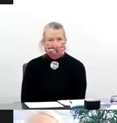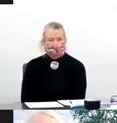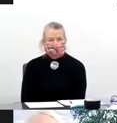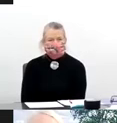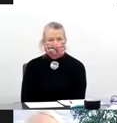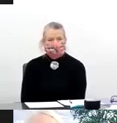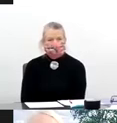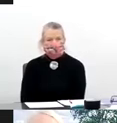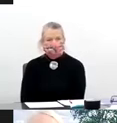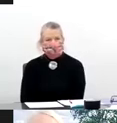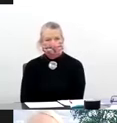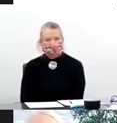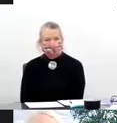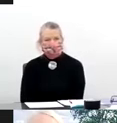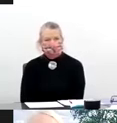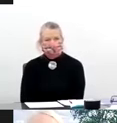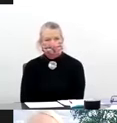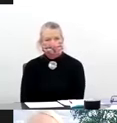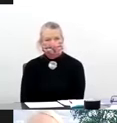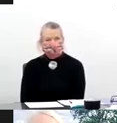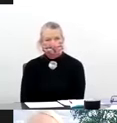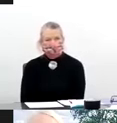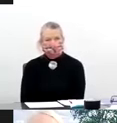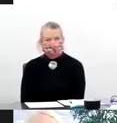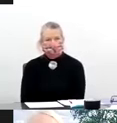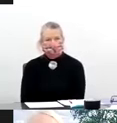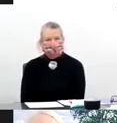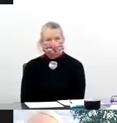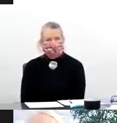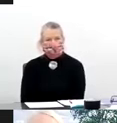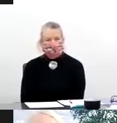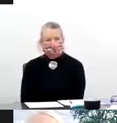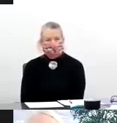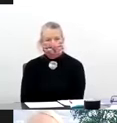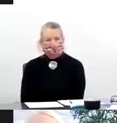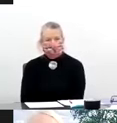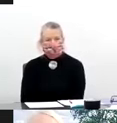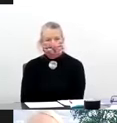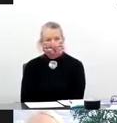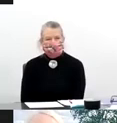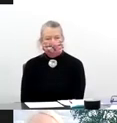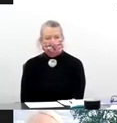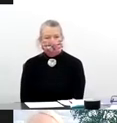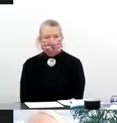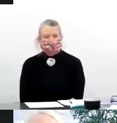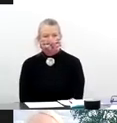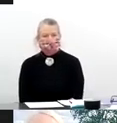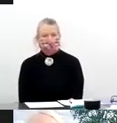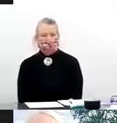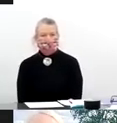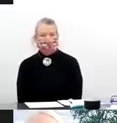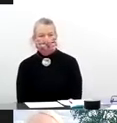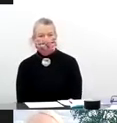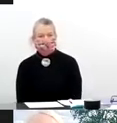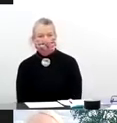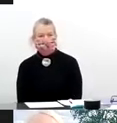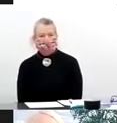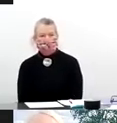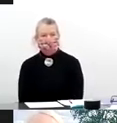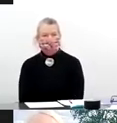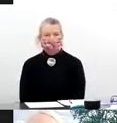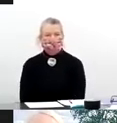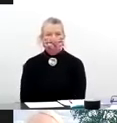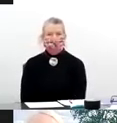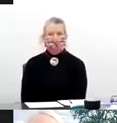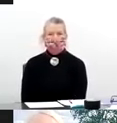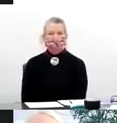effective vaccine, even though you can never make absolute predictions when it comes to vaccinology. The reason I feel cautiously optimistic